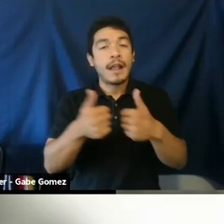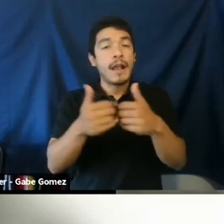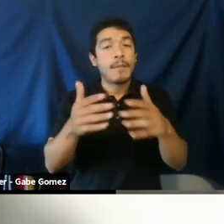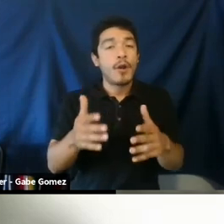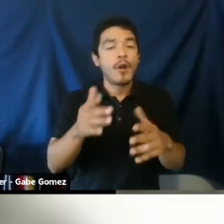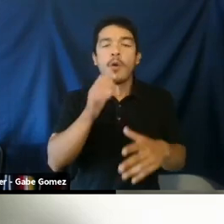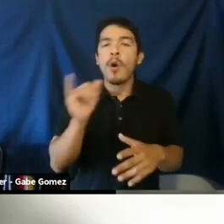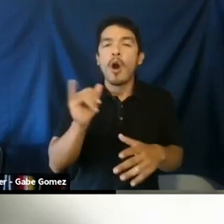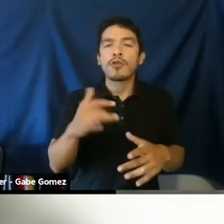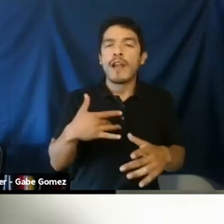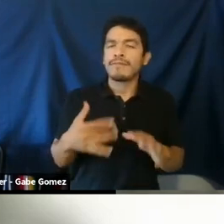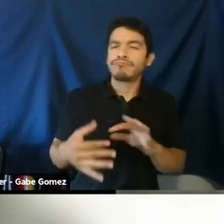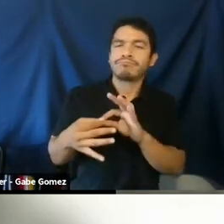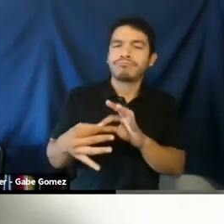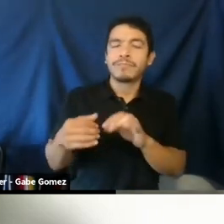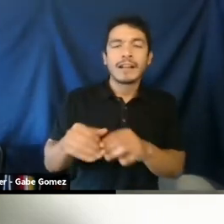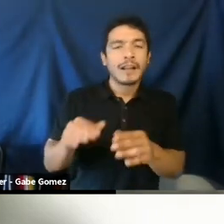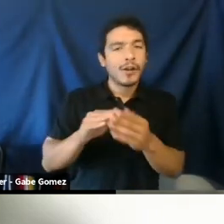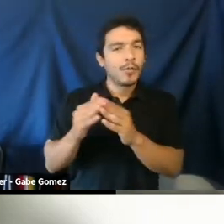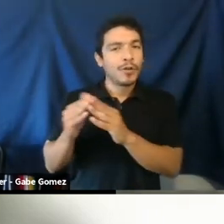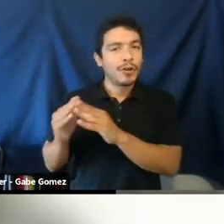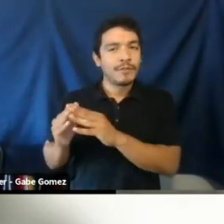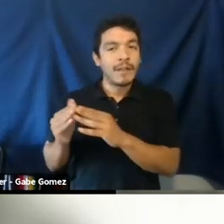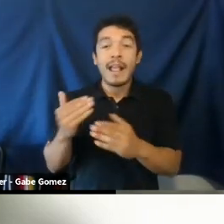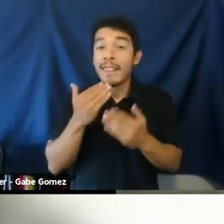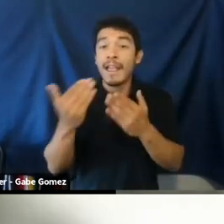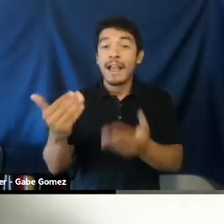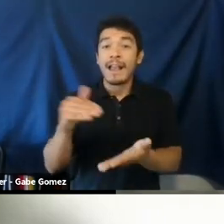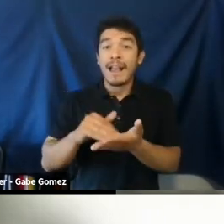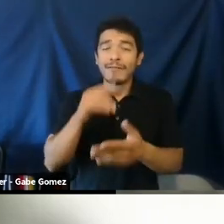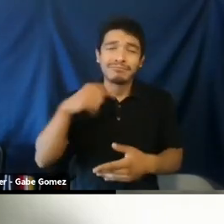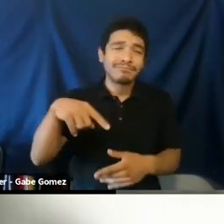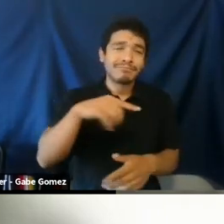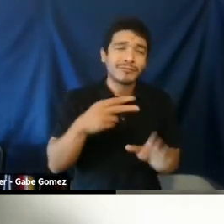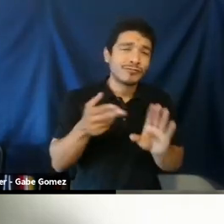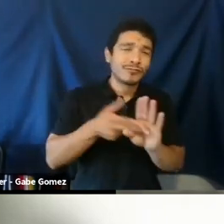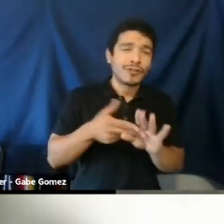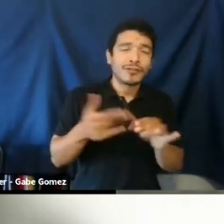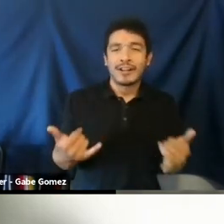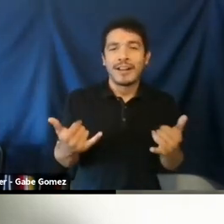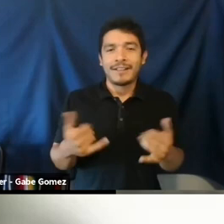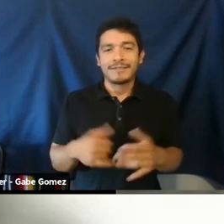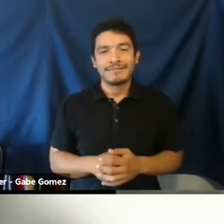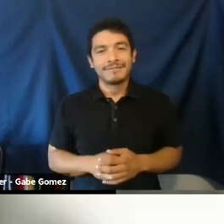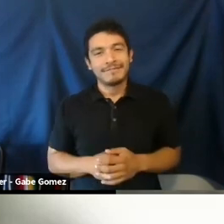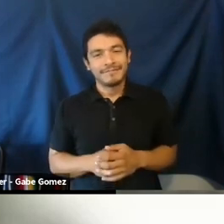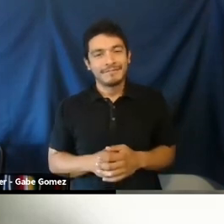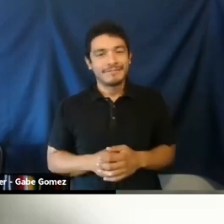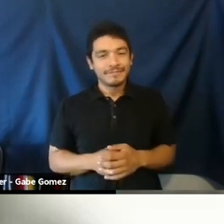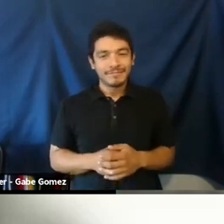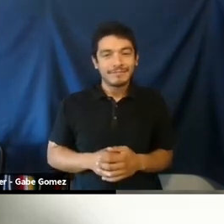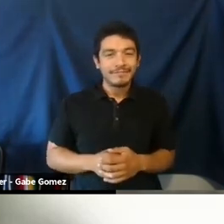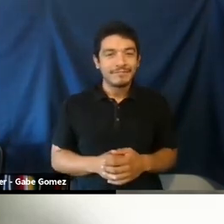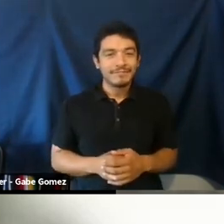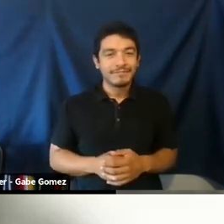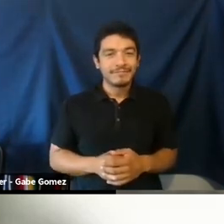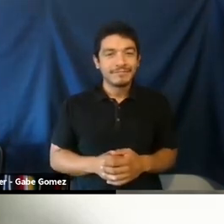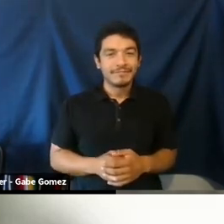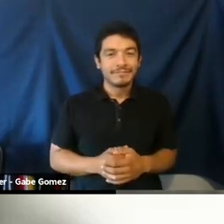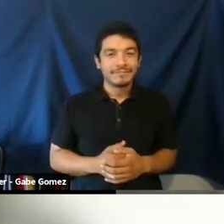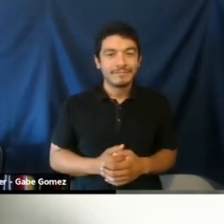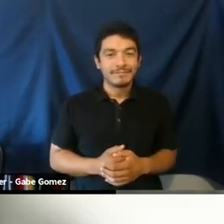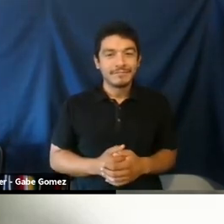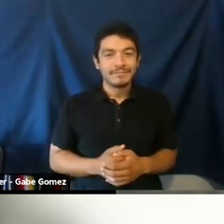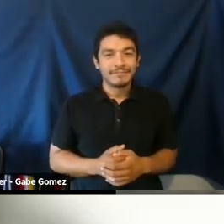gamers who also find a sense of belonging within the gaming community. Thank you again very much for being here with us